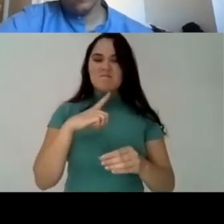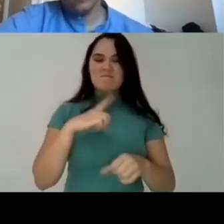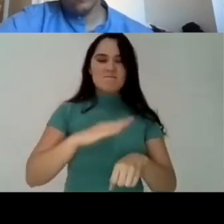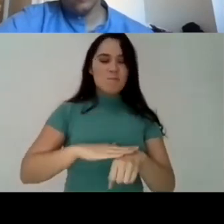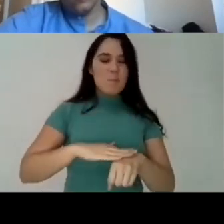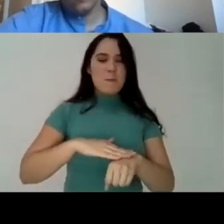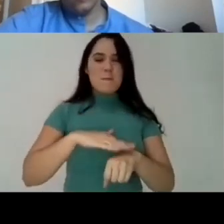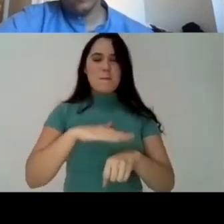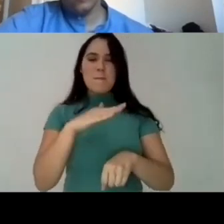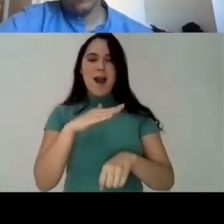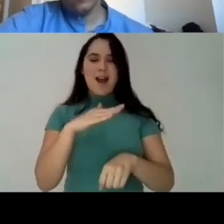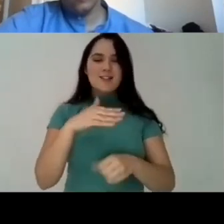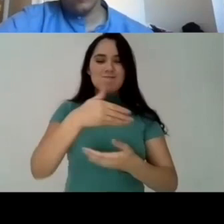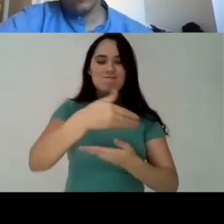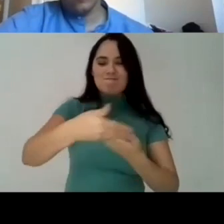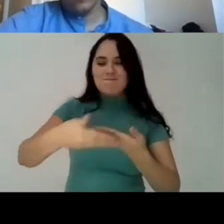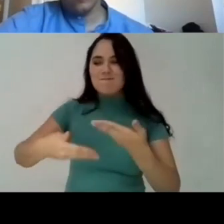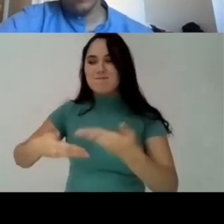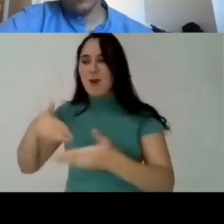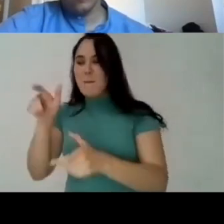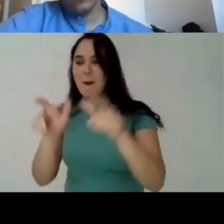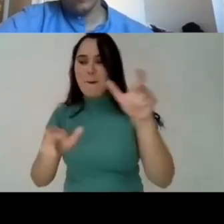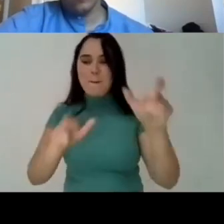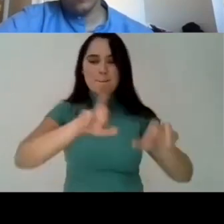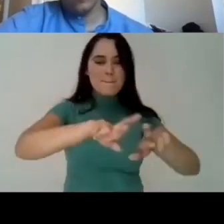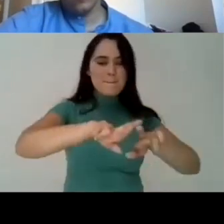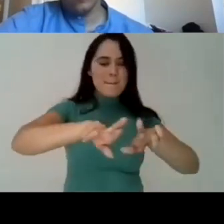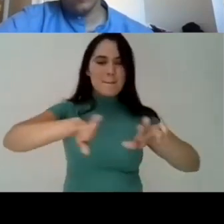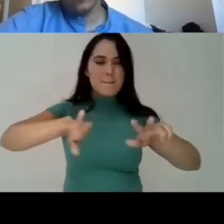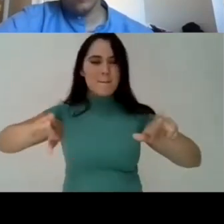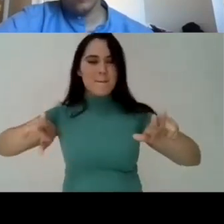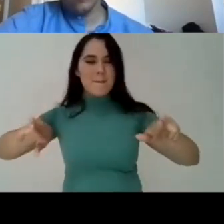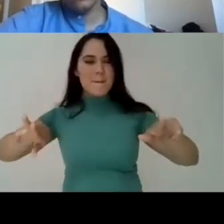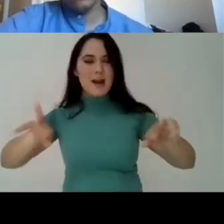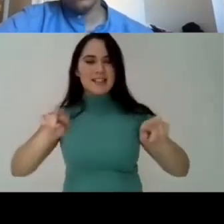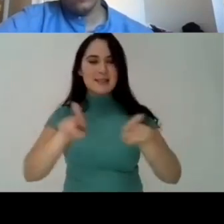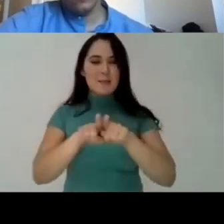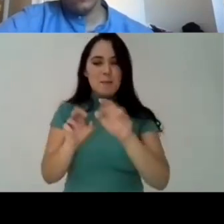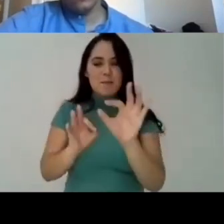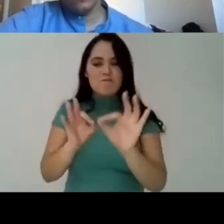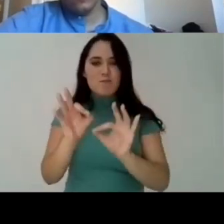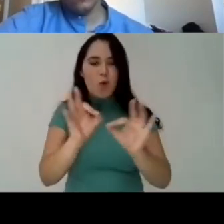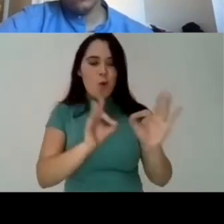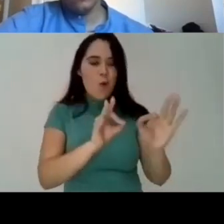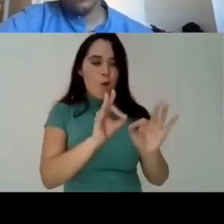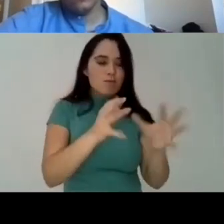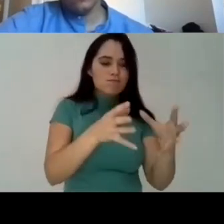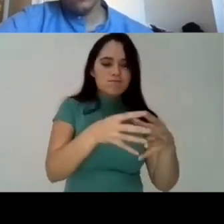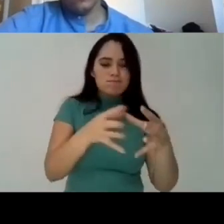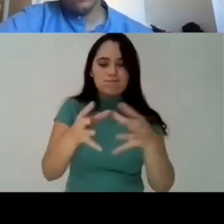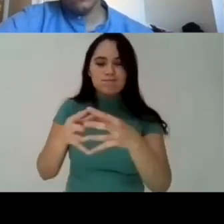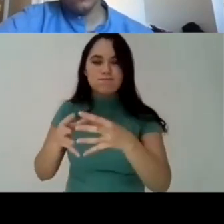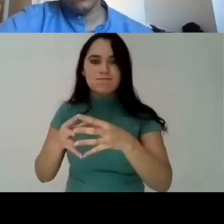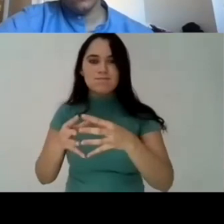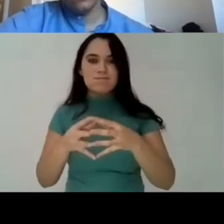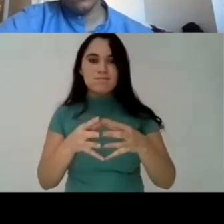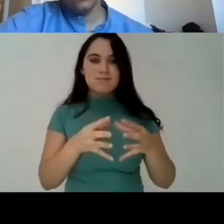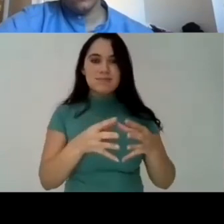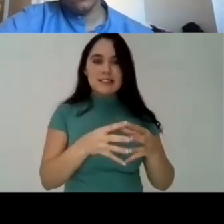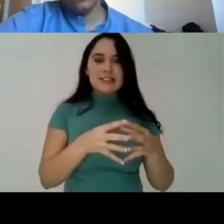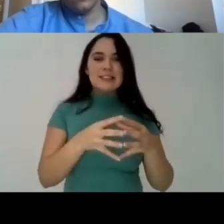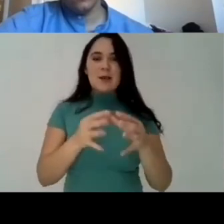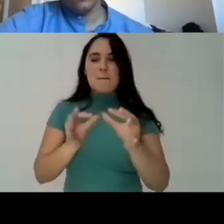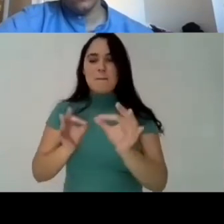that incorporated all all this plurality that exists in brazil this diversity